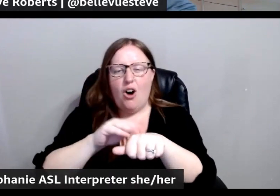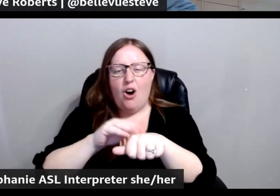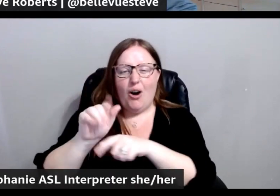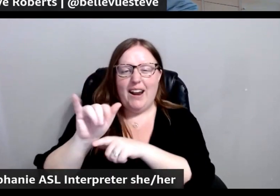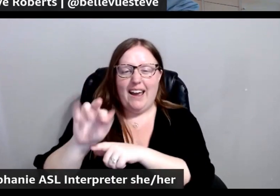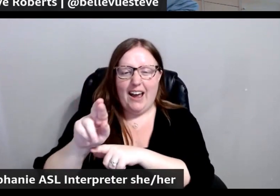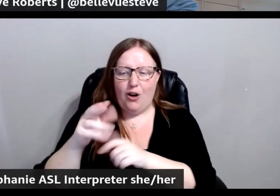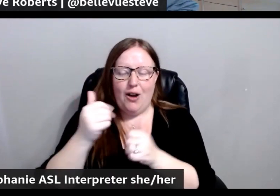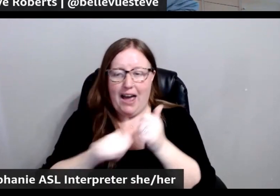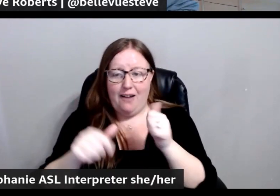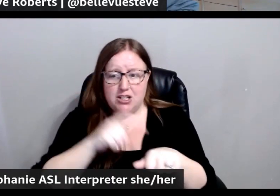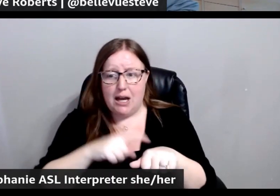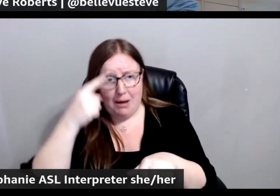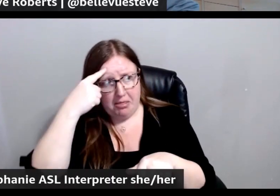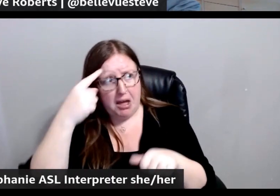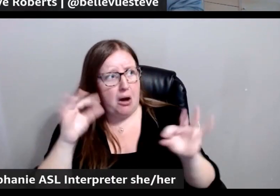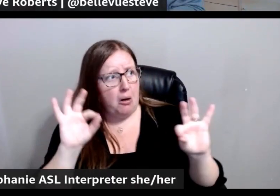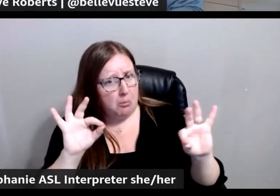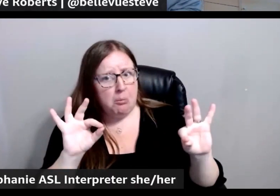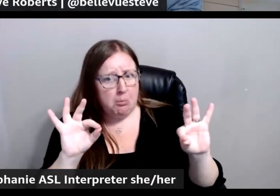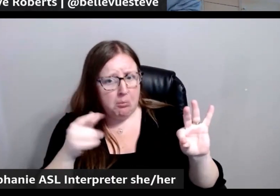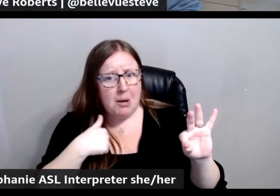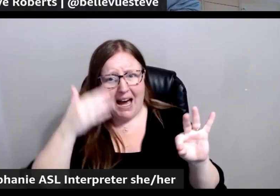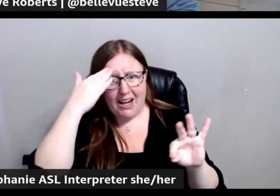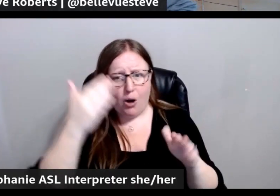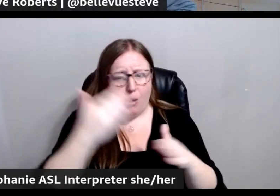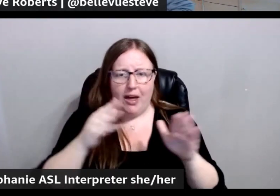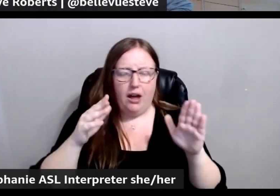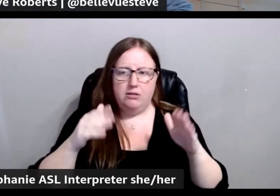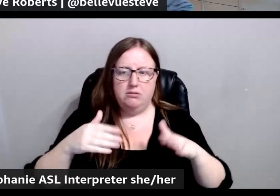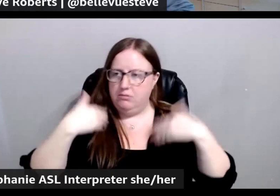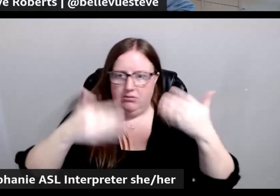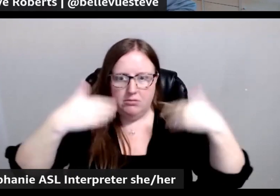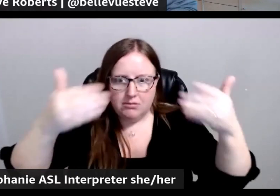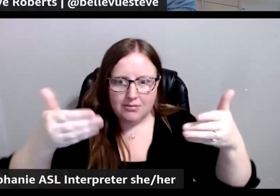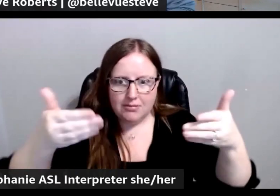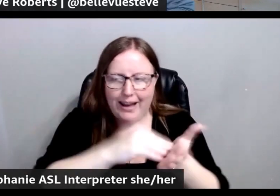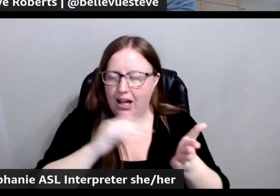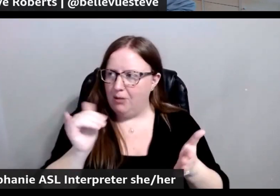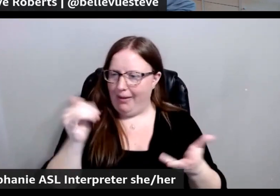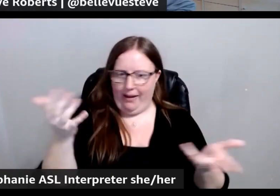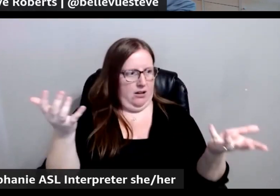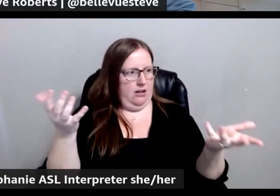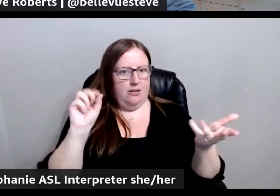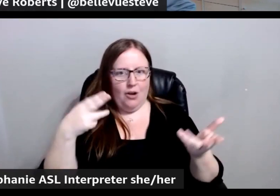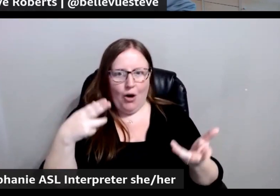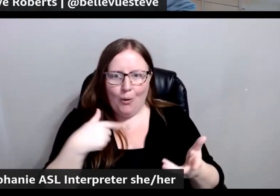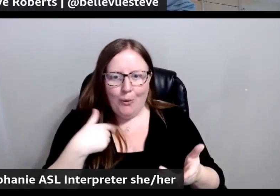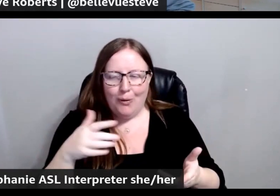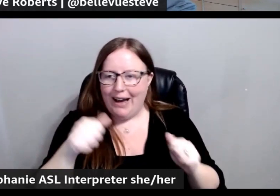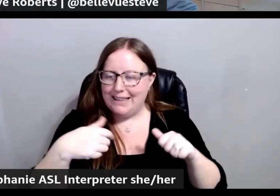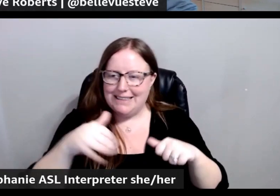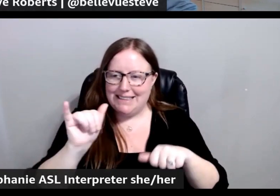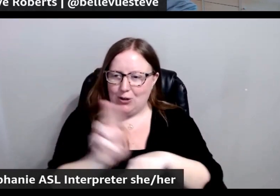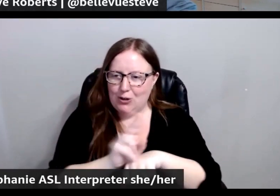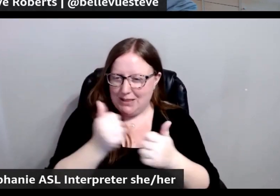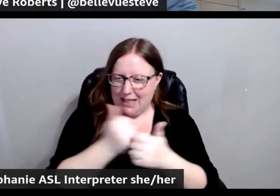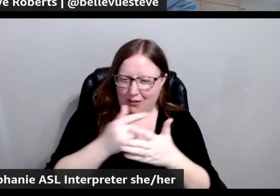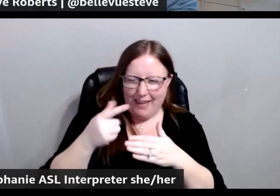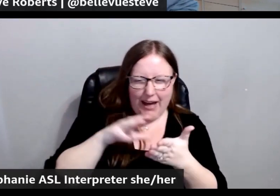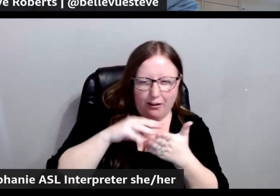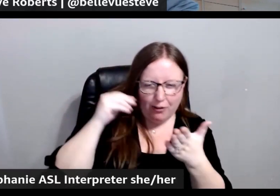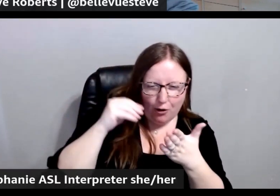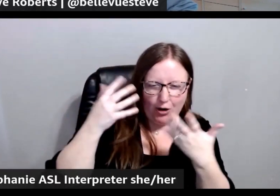I think I've just caught up and I'm kind of getting a handle on it, it leaps ahead again, right? So, it's like, oh, I can still use all this stuff that I've kind of learned already.